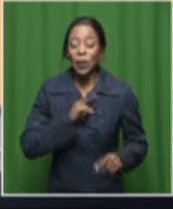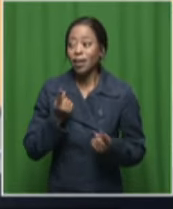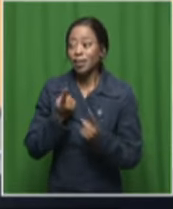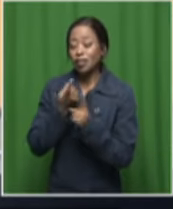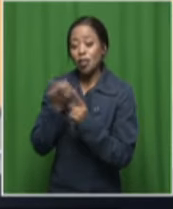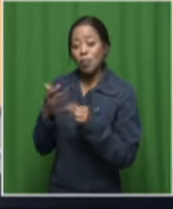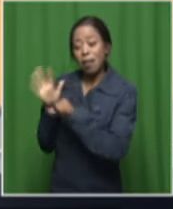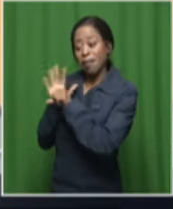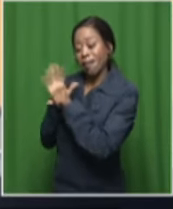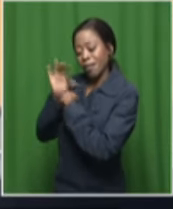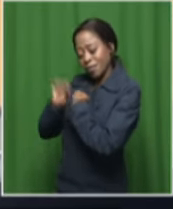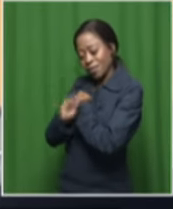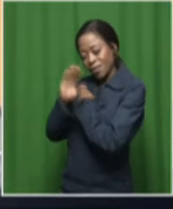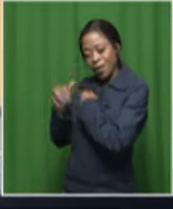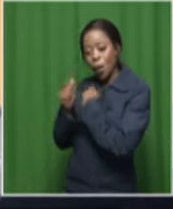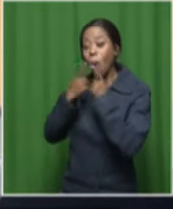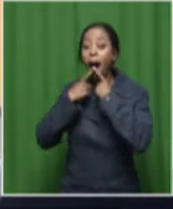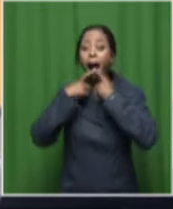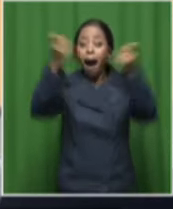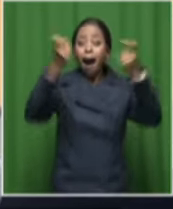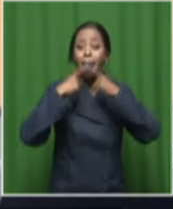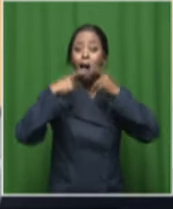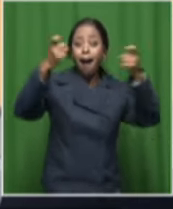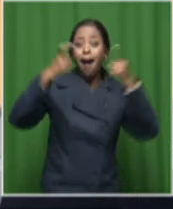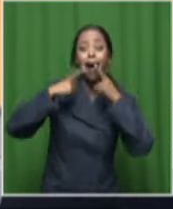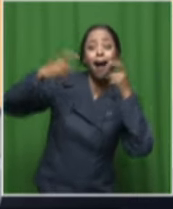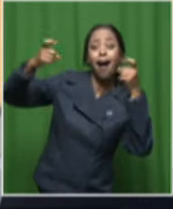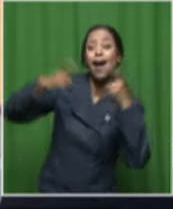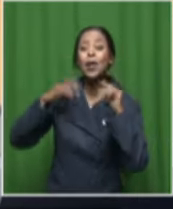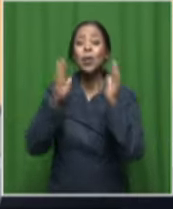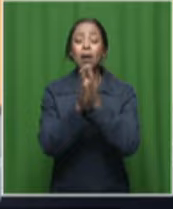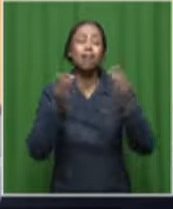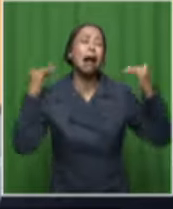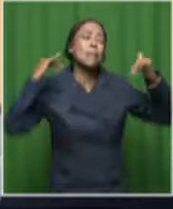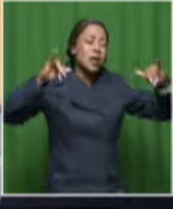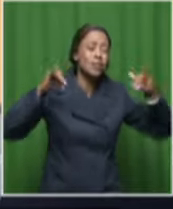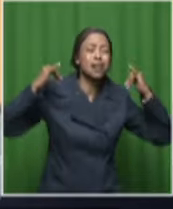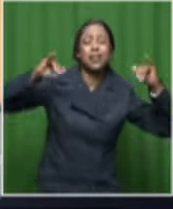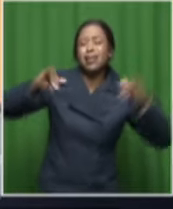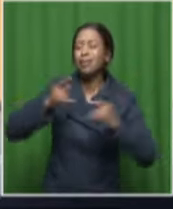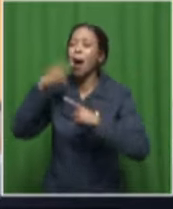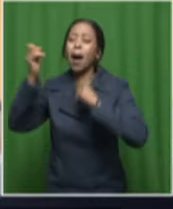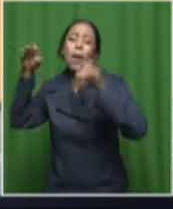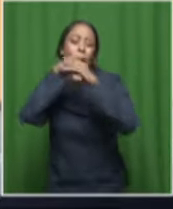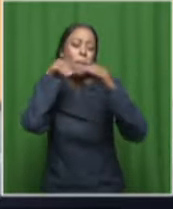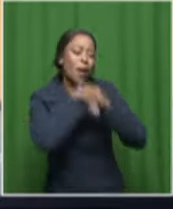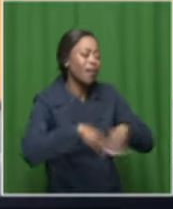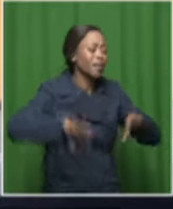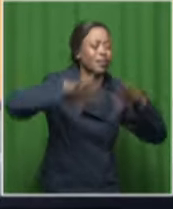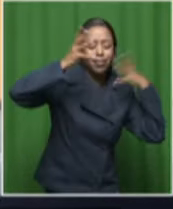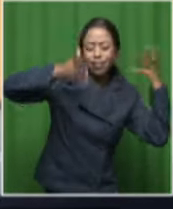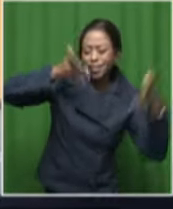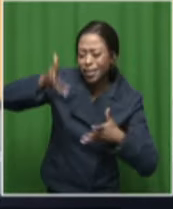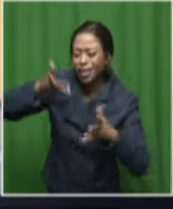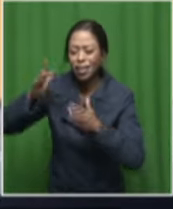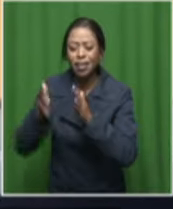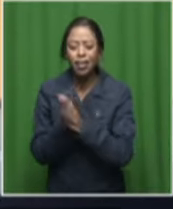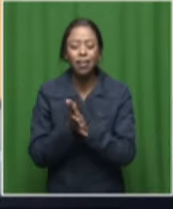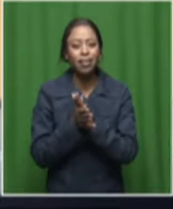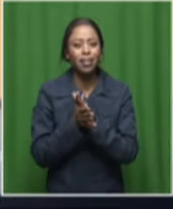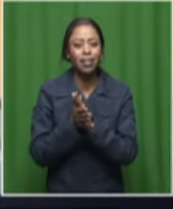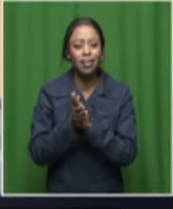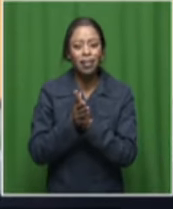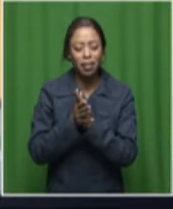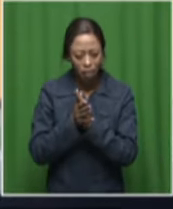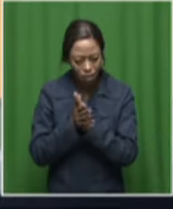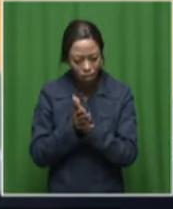from South Africa. We are so loud. You know, when we go to concerts, we are loud. We are in it. We want to be a part of it. We want to be heard and